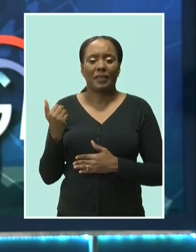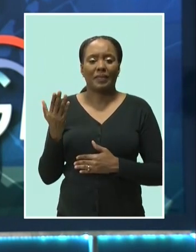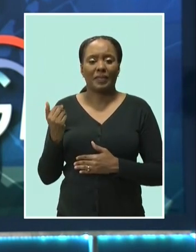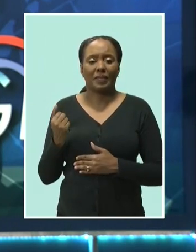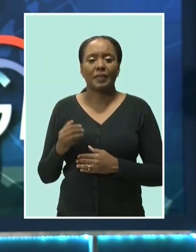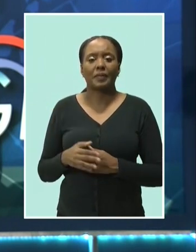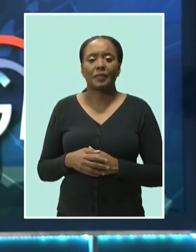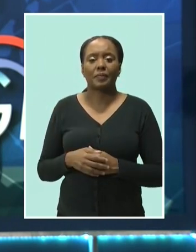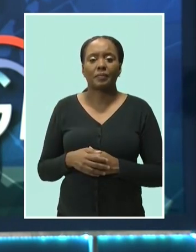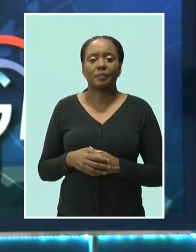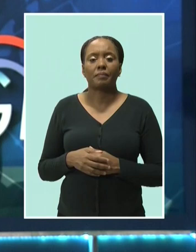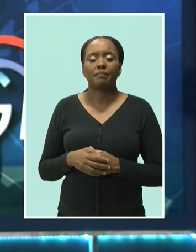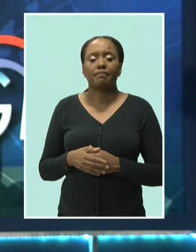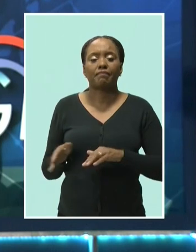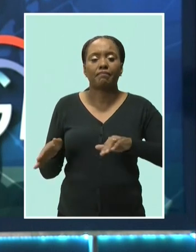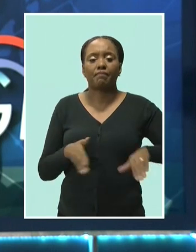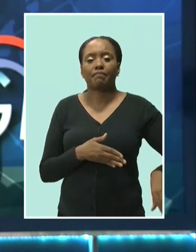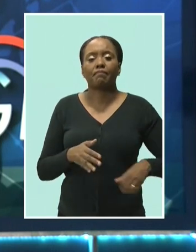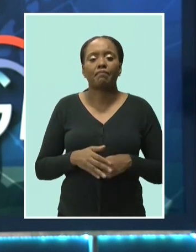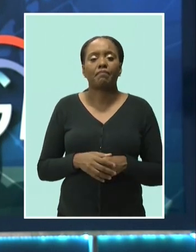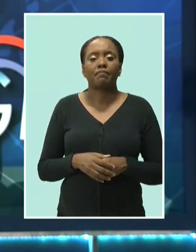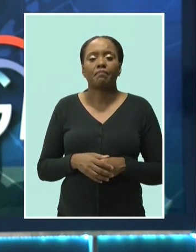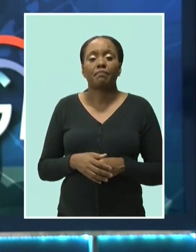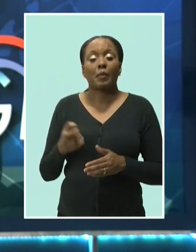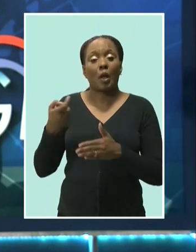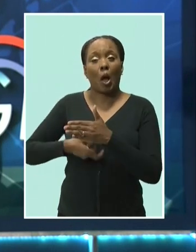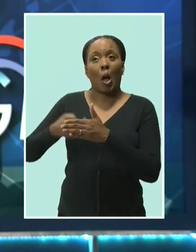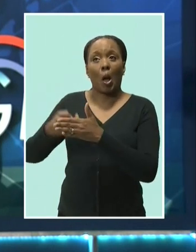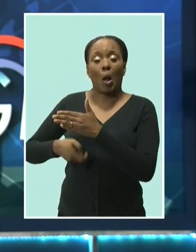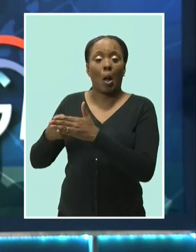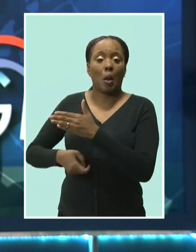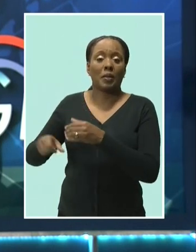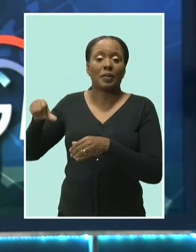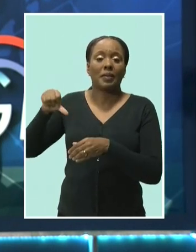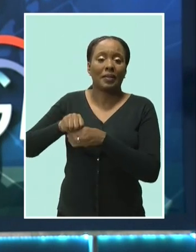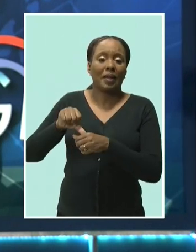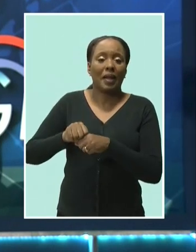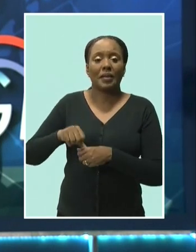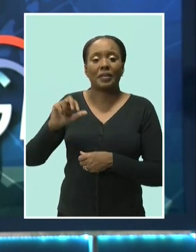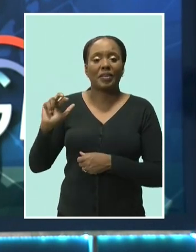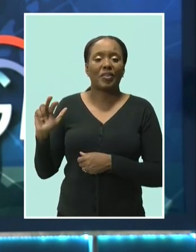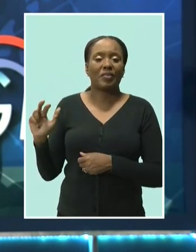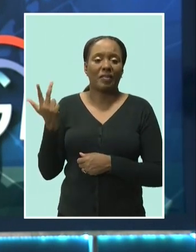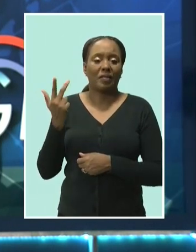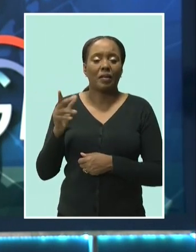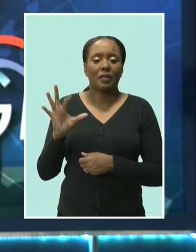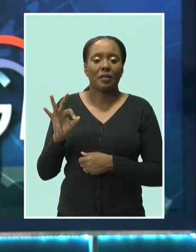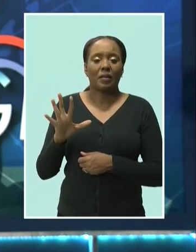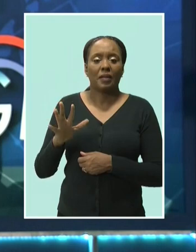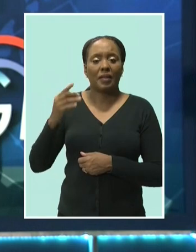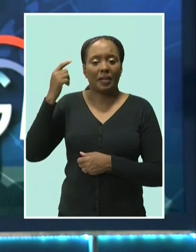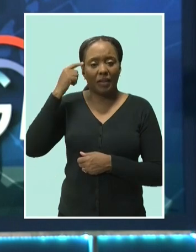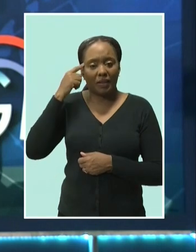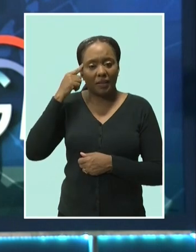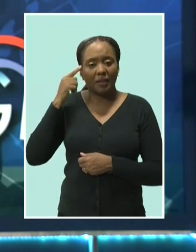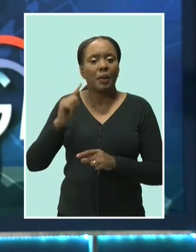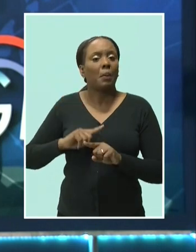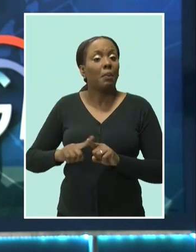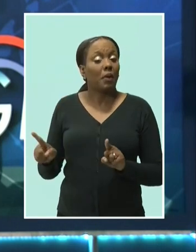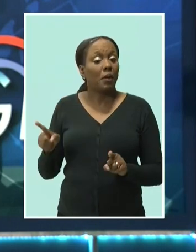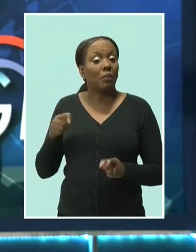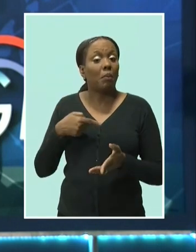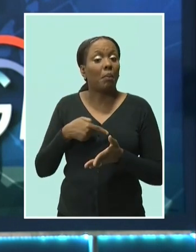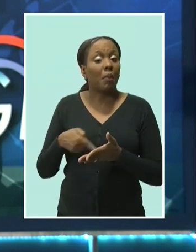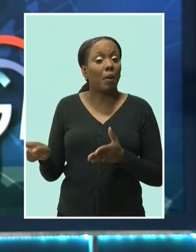In other news now, the retail price for gasoline remains at $3.95 per litre. But Barbadians are